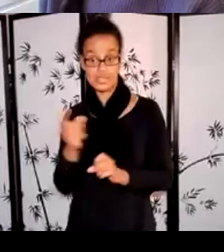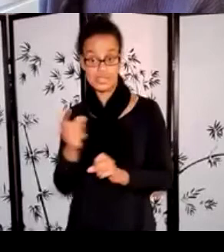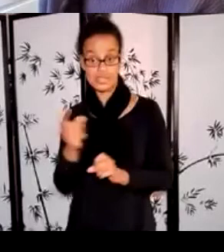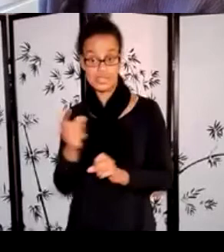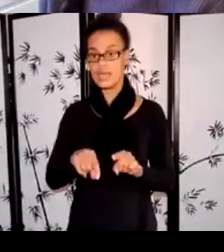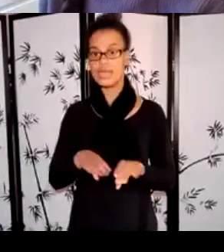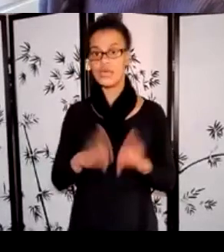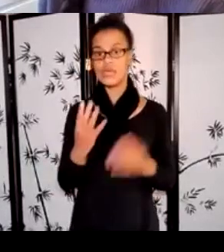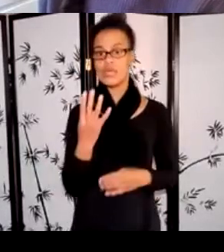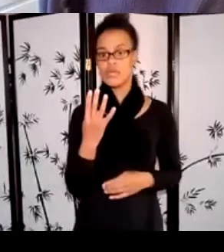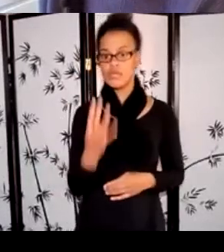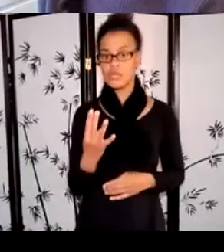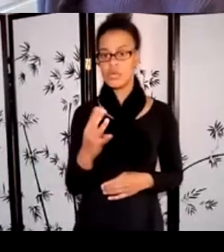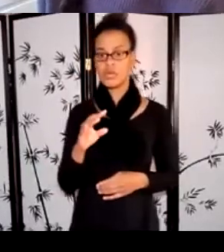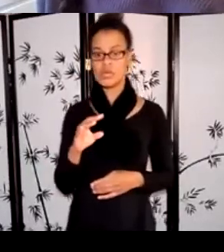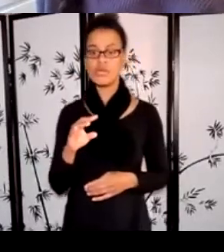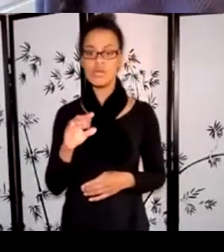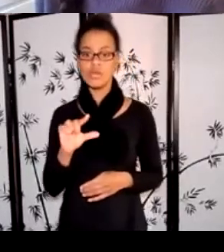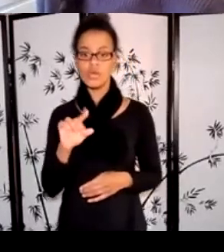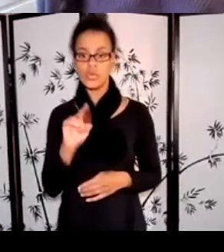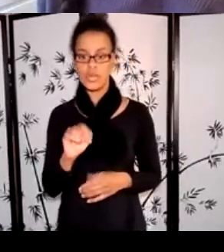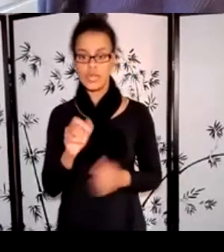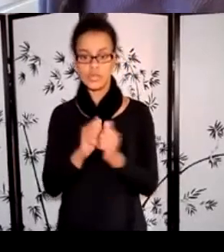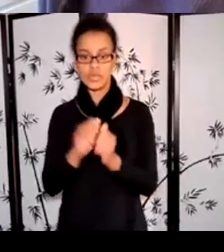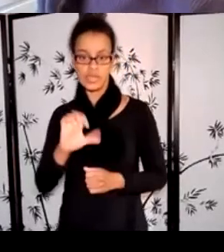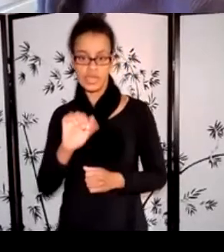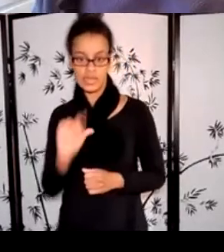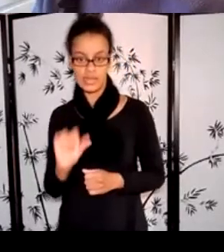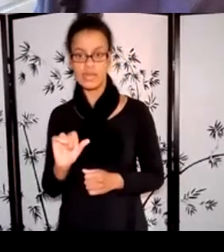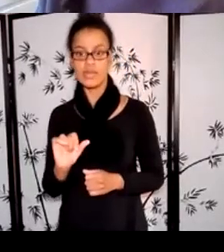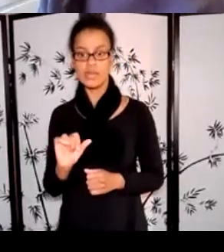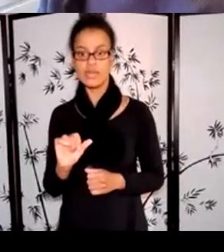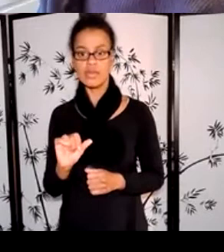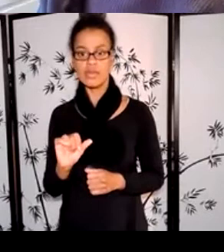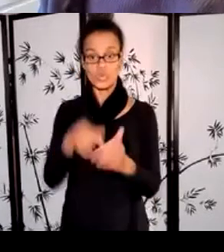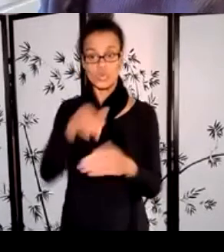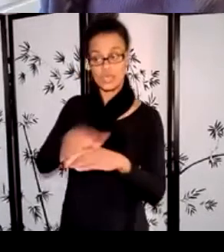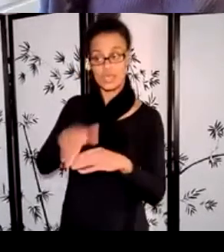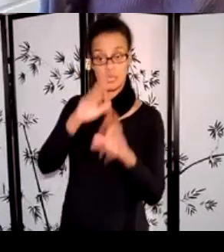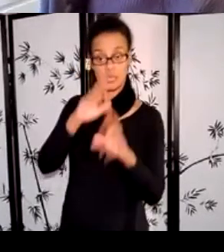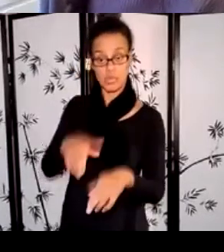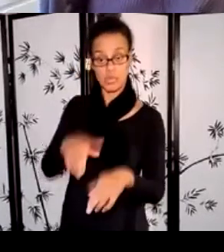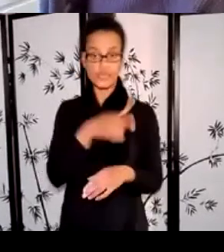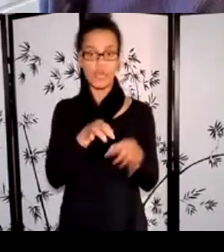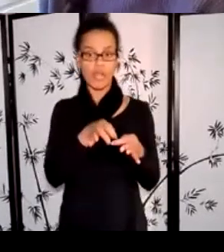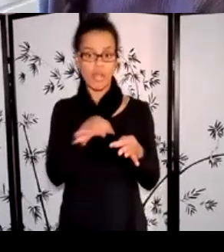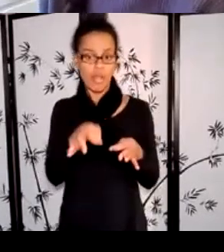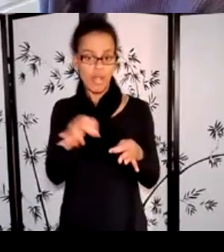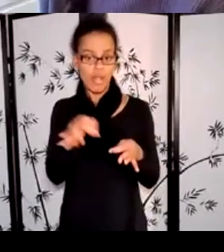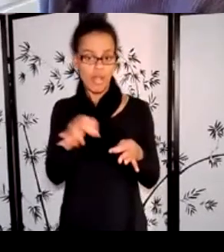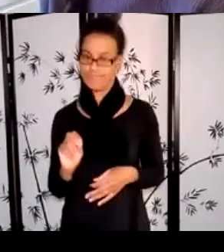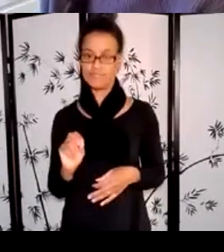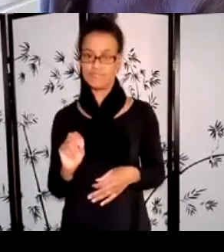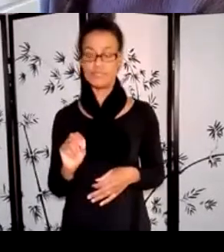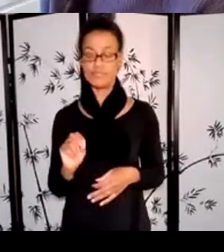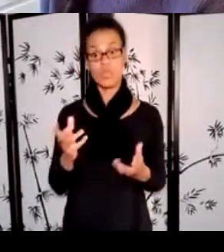grants for which a deadline extension has been approved. A request for an exception to this eligibility requirement must be submitted in writing